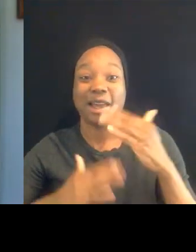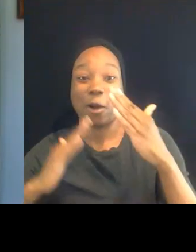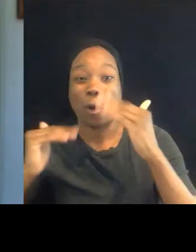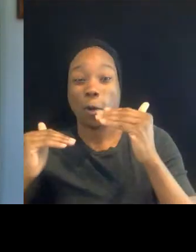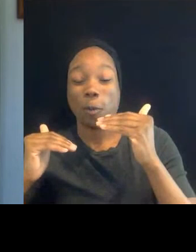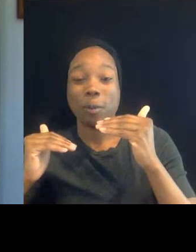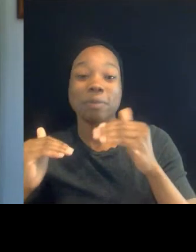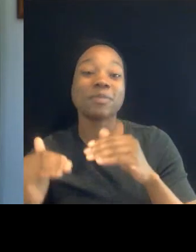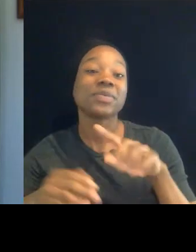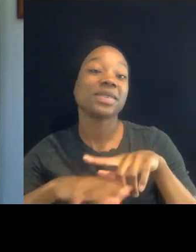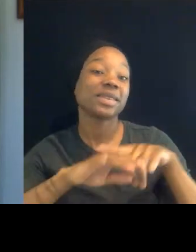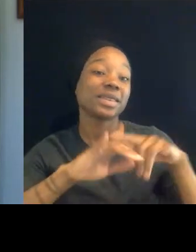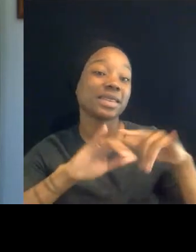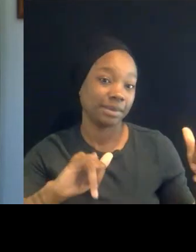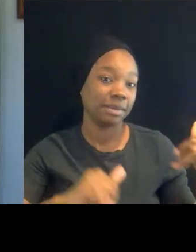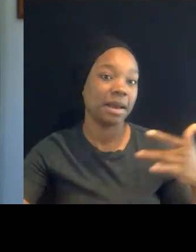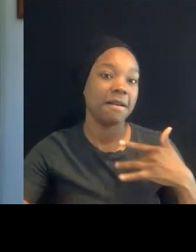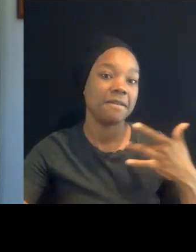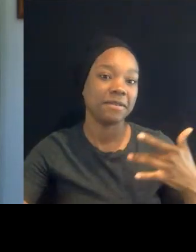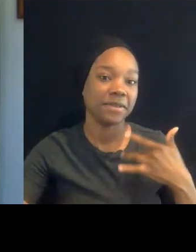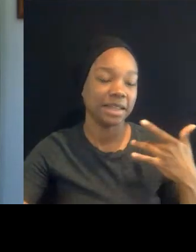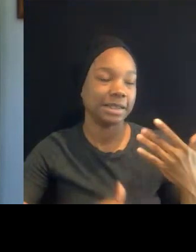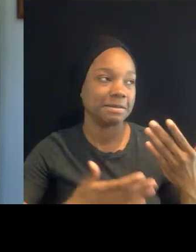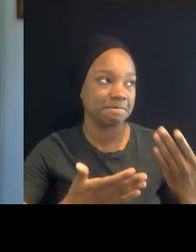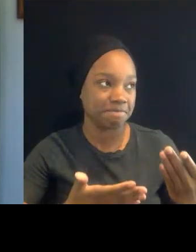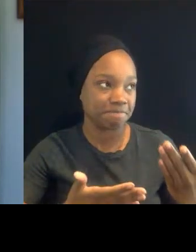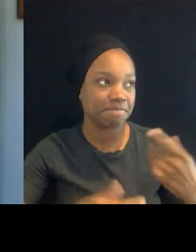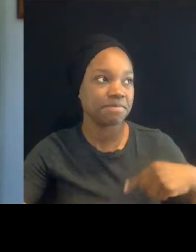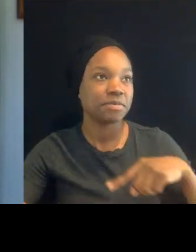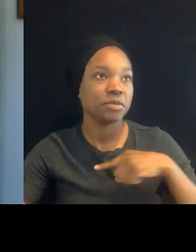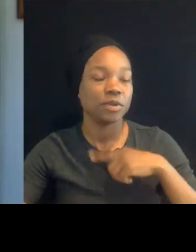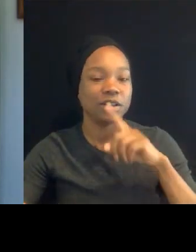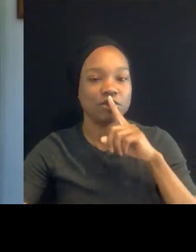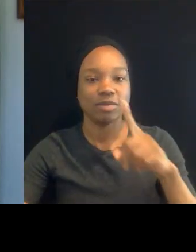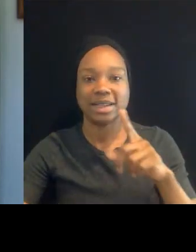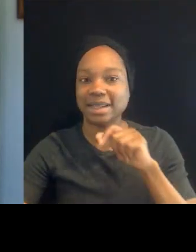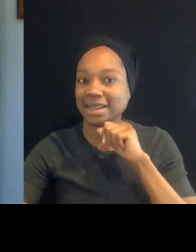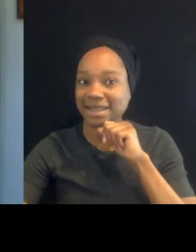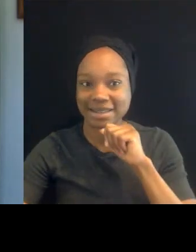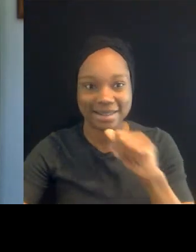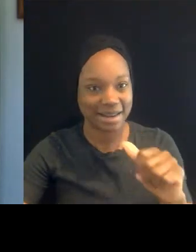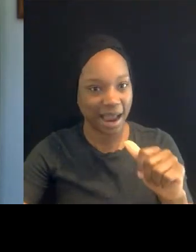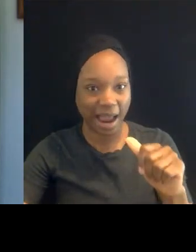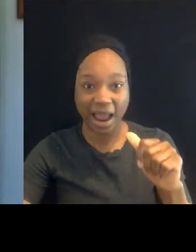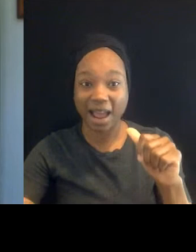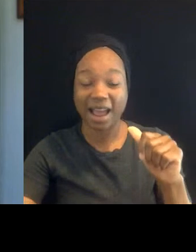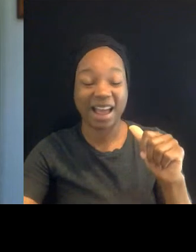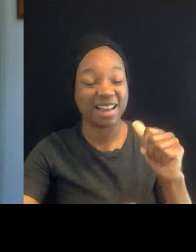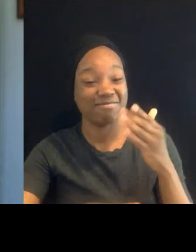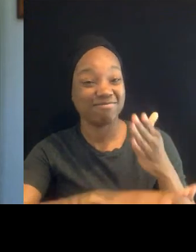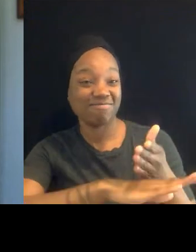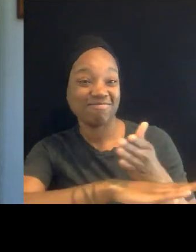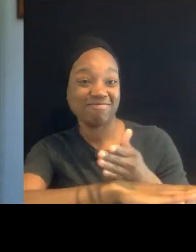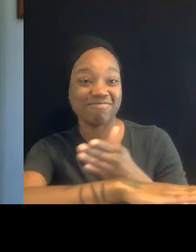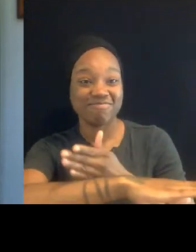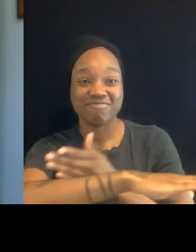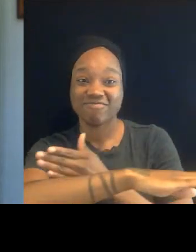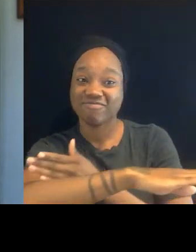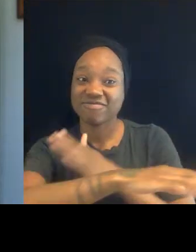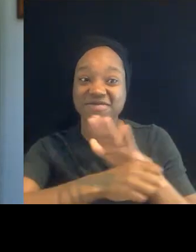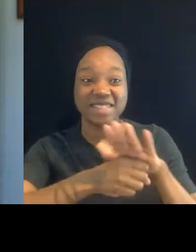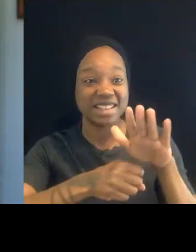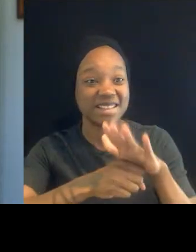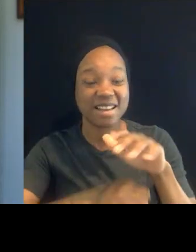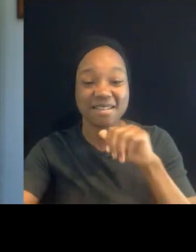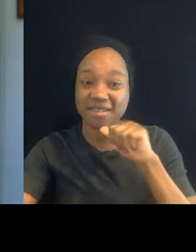feel like we have really not come all that far enough, just because of all the things that my